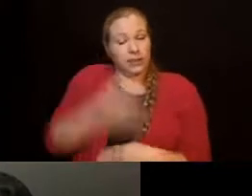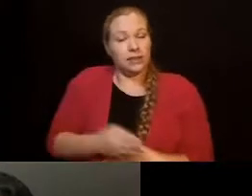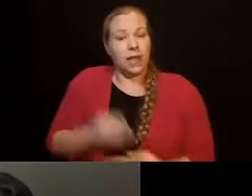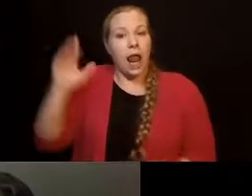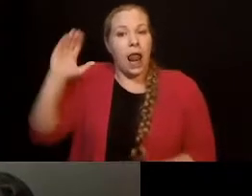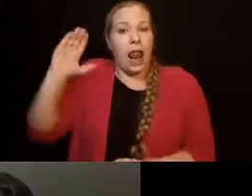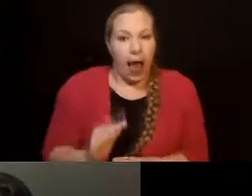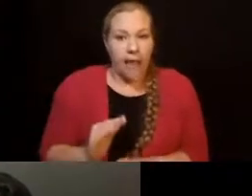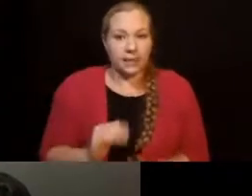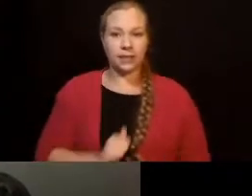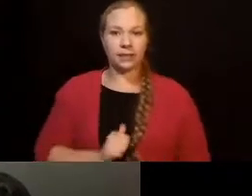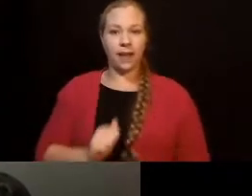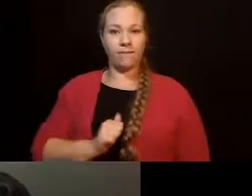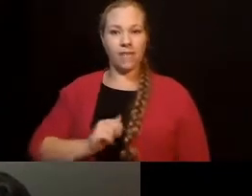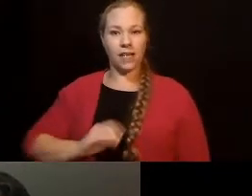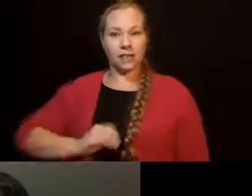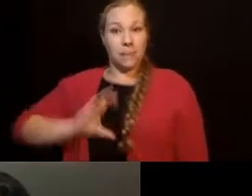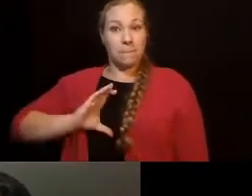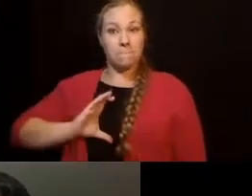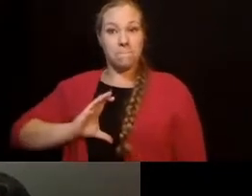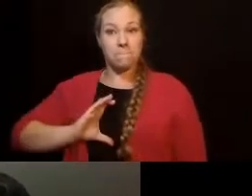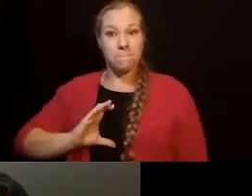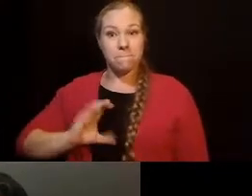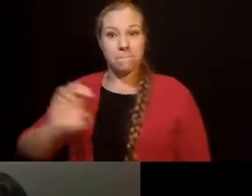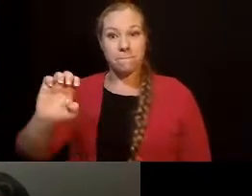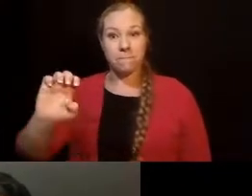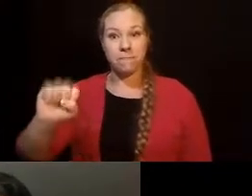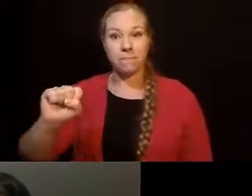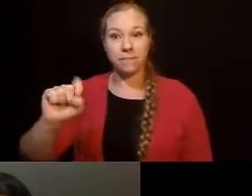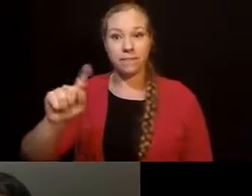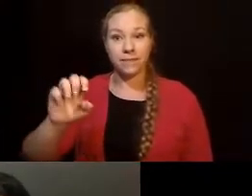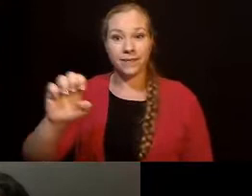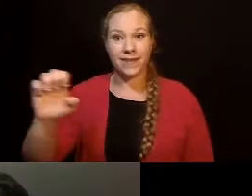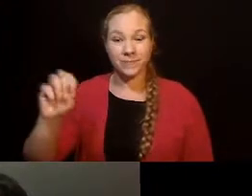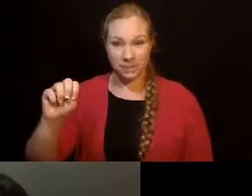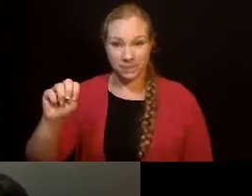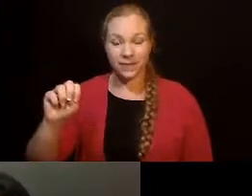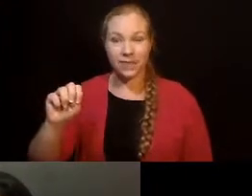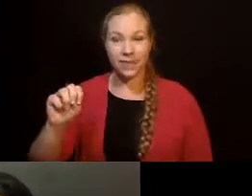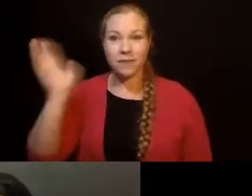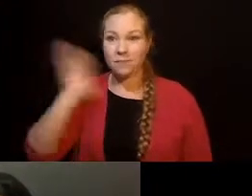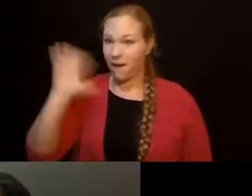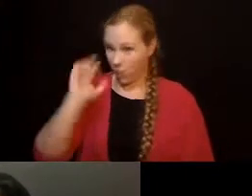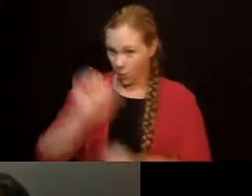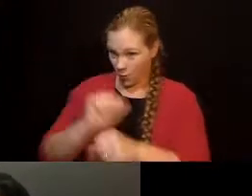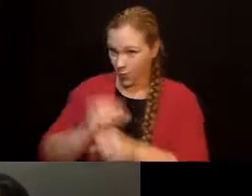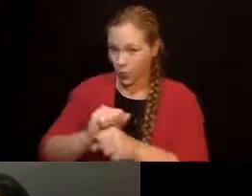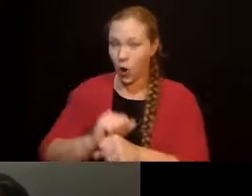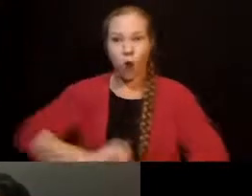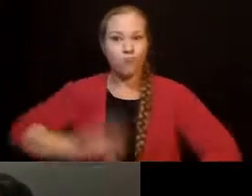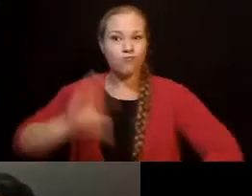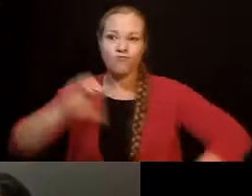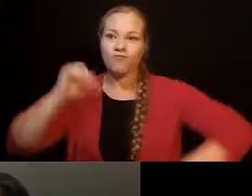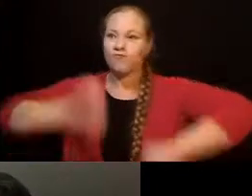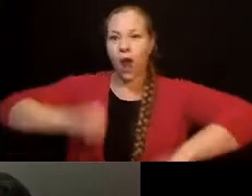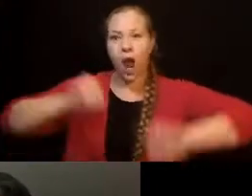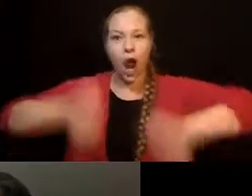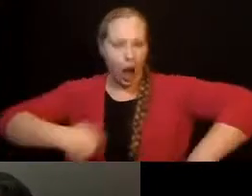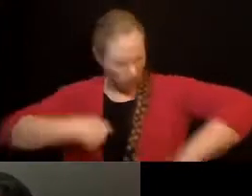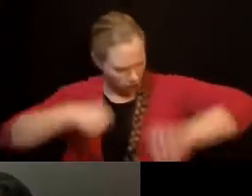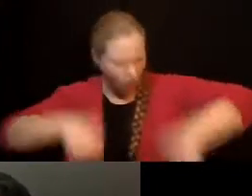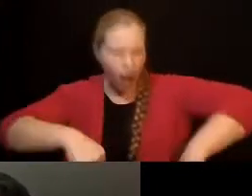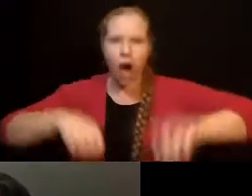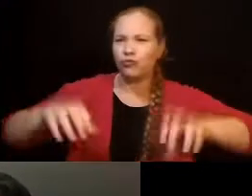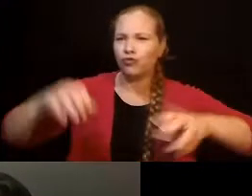worked, he felt really proud that he had something he could do. Jesse doesn't read or write. Um,